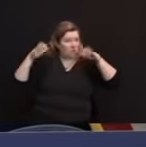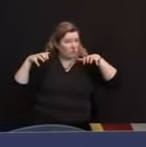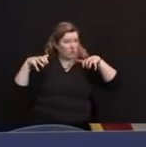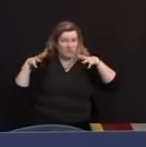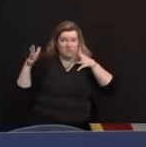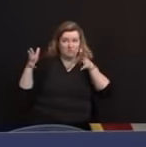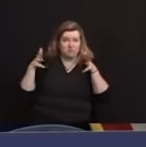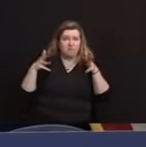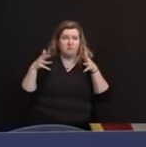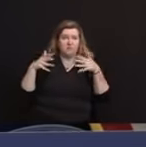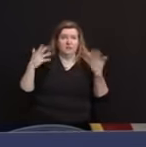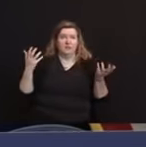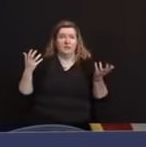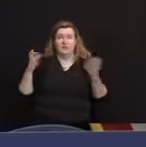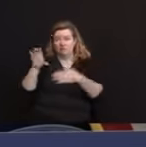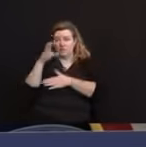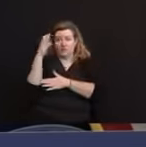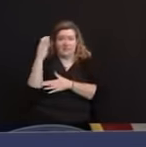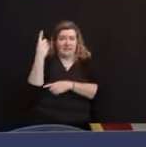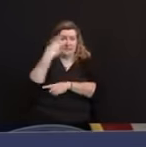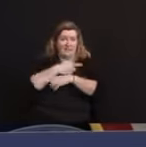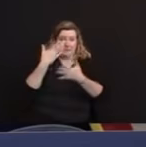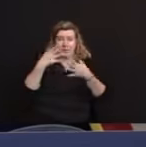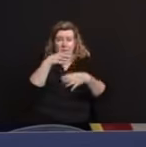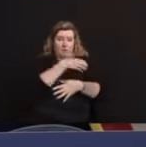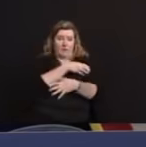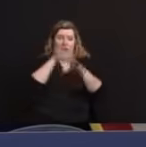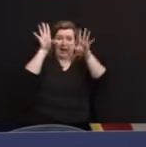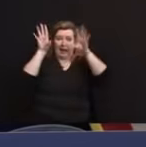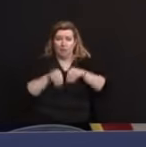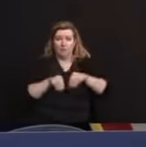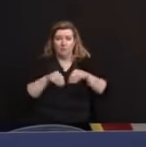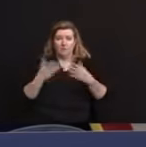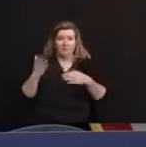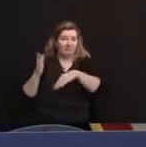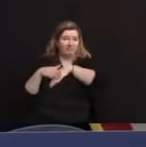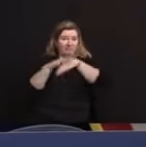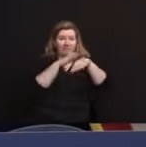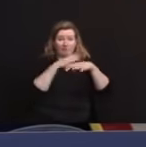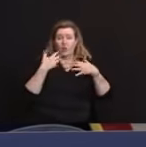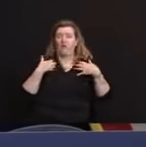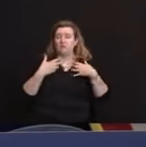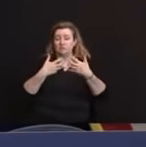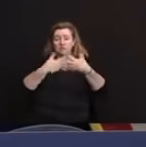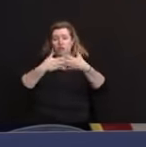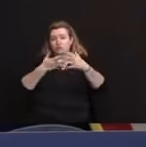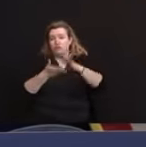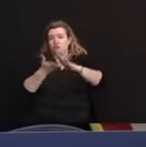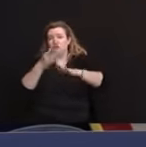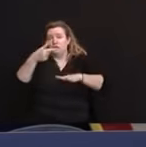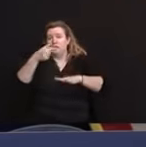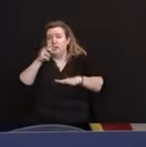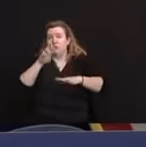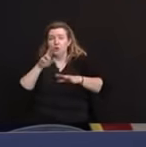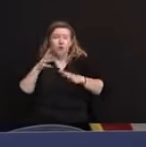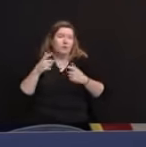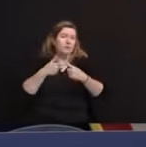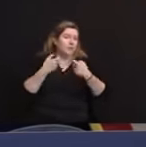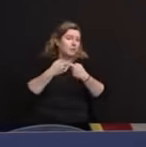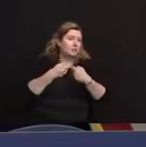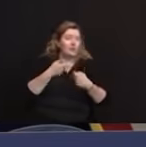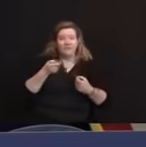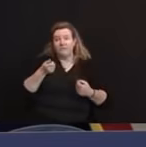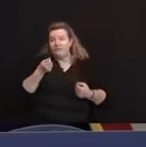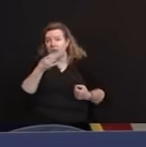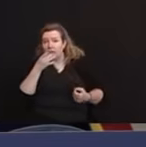morning with no power. So, have generators ready to go, batteries for flashlights. Remember to run those generators outside so we